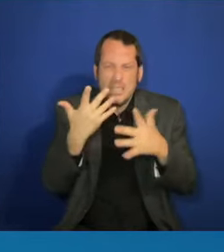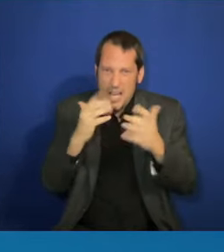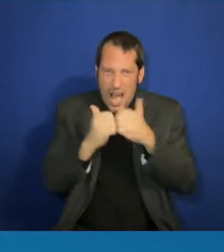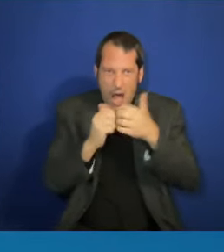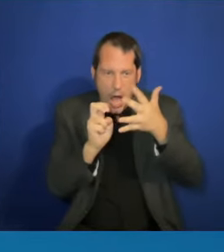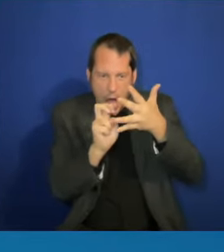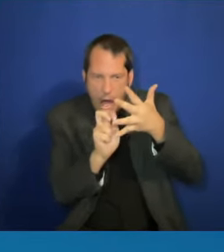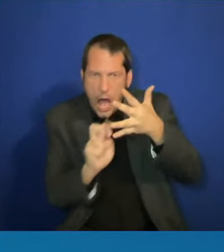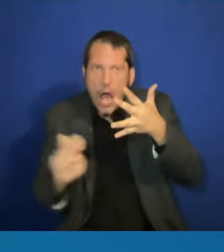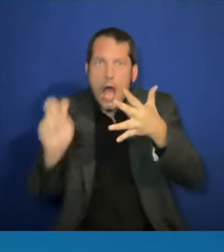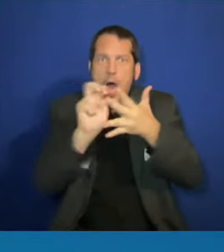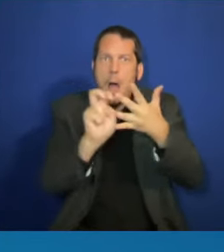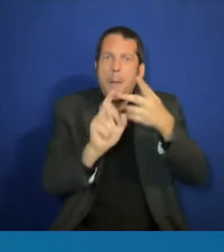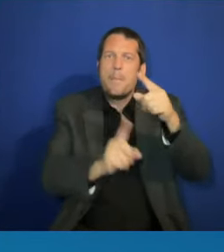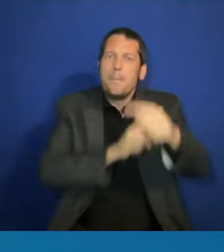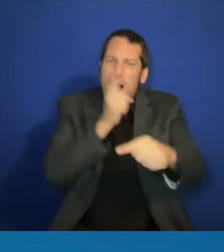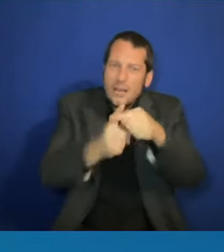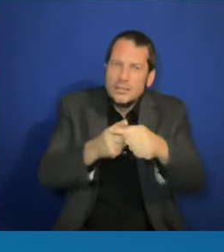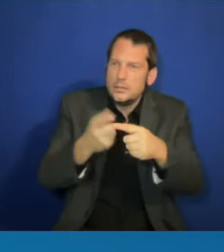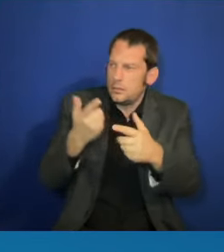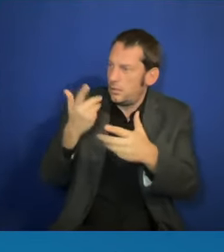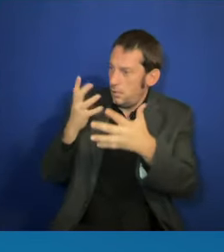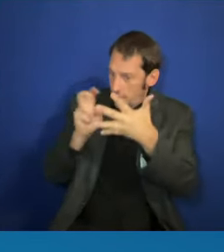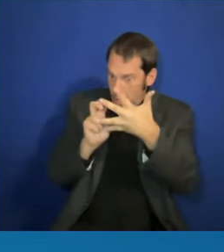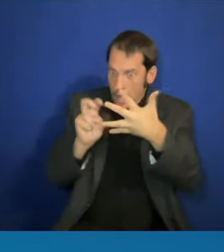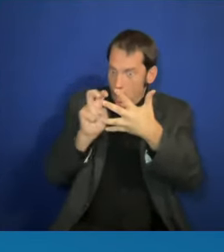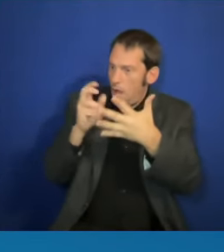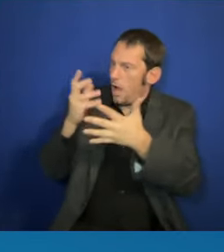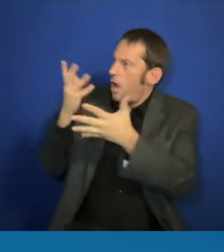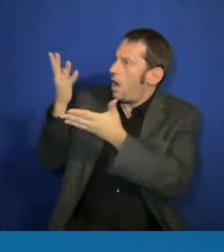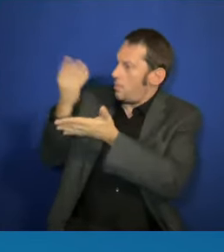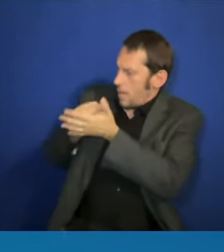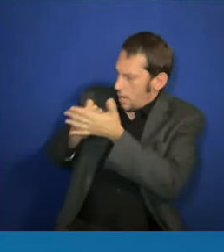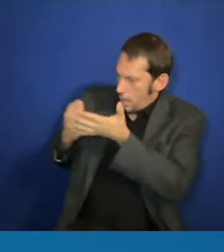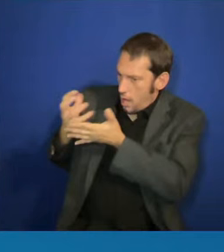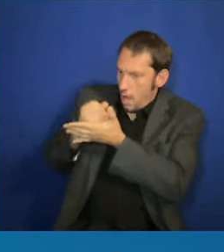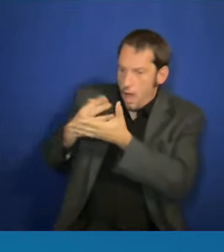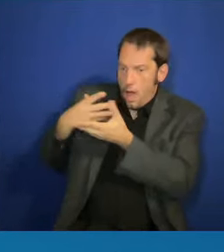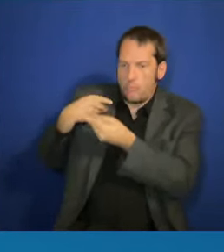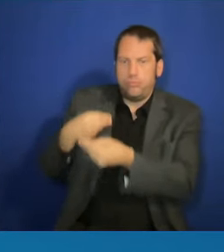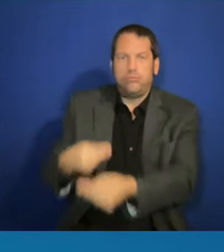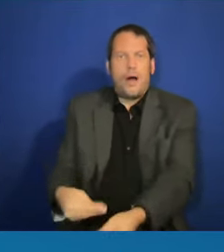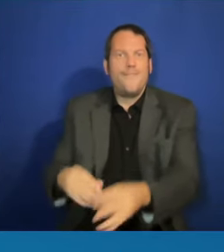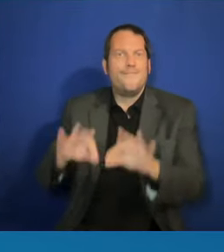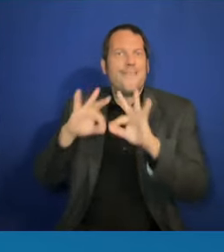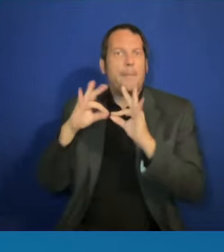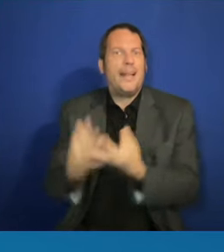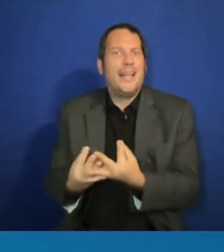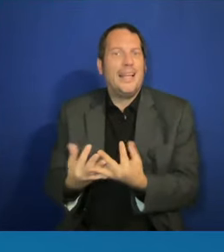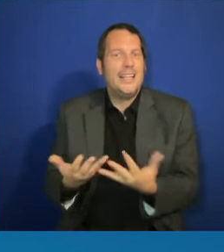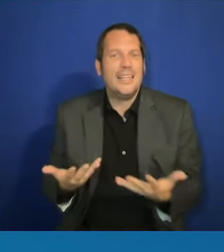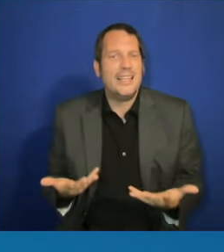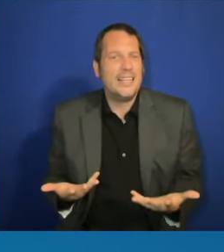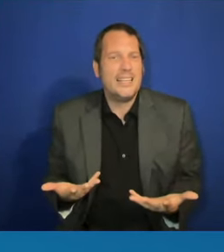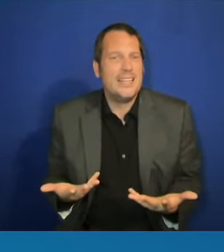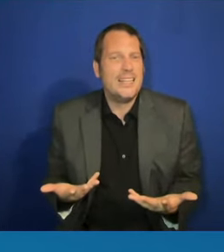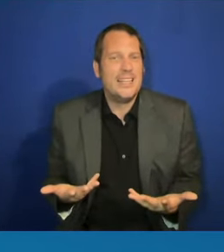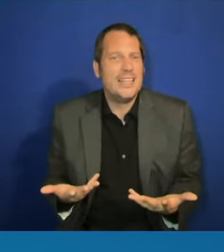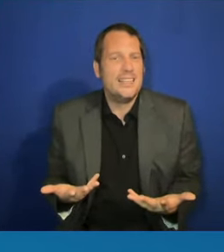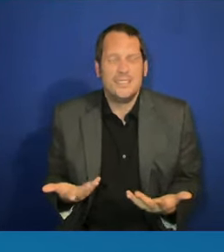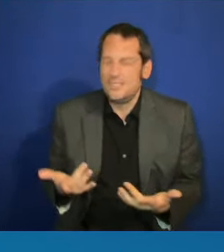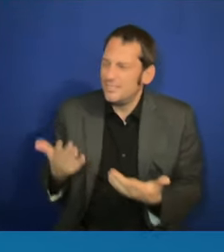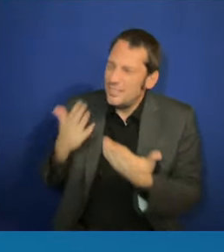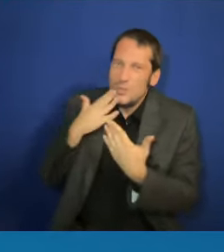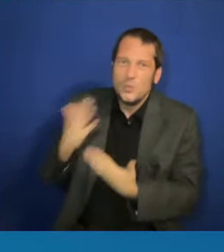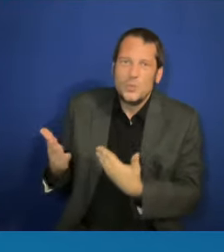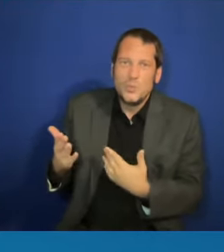we give so much to the country and we're not getting it back. Now, Madam Vice President, you often talk about how attacks on our fundamental